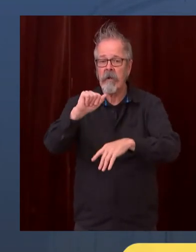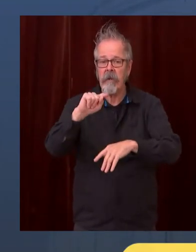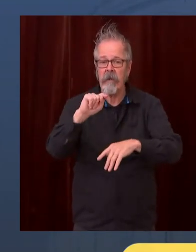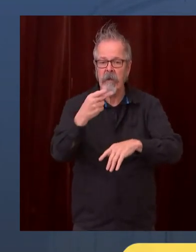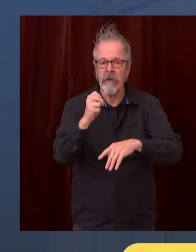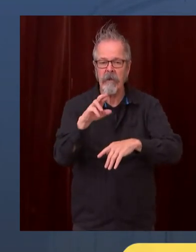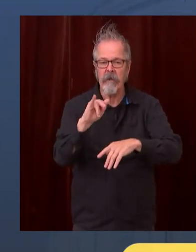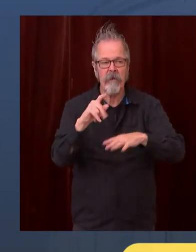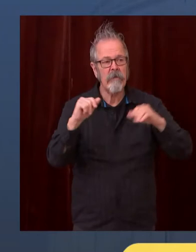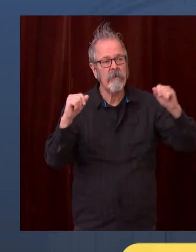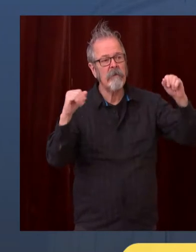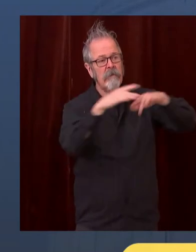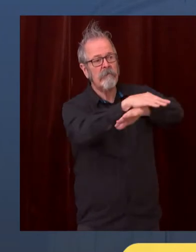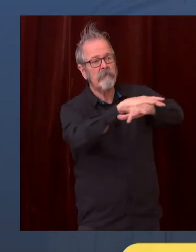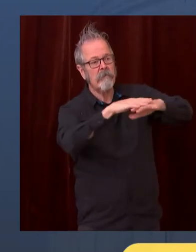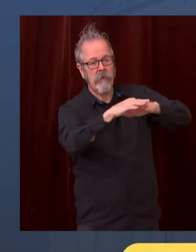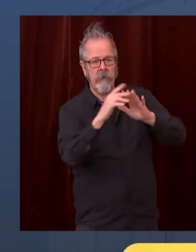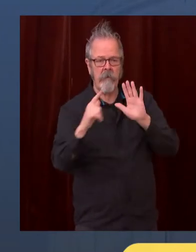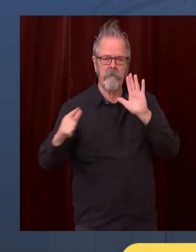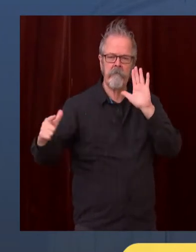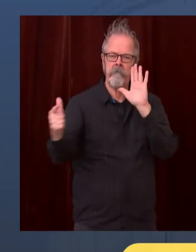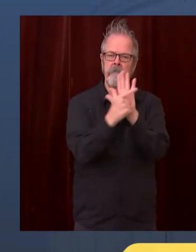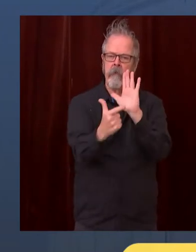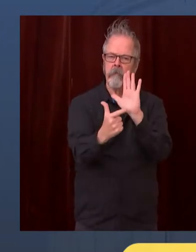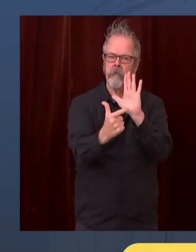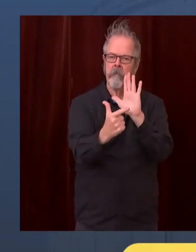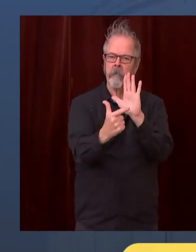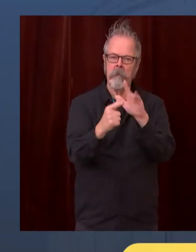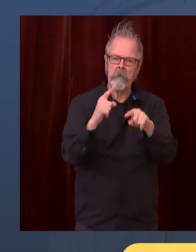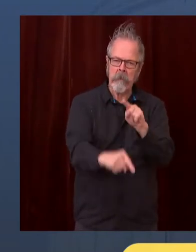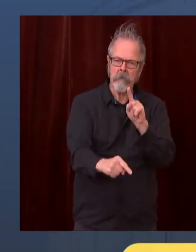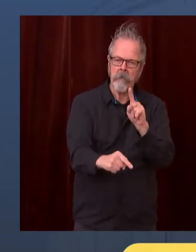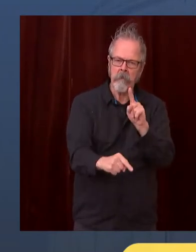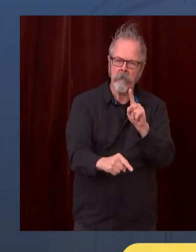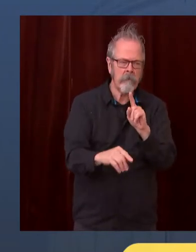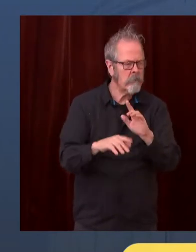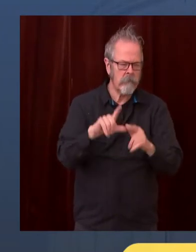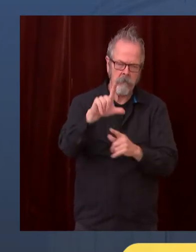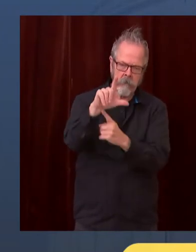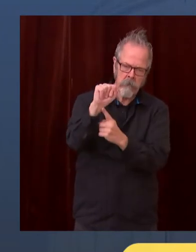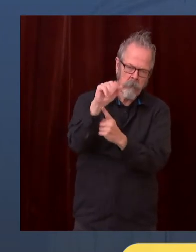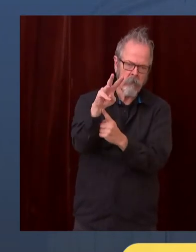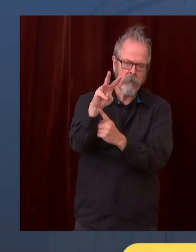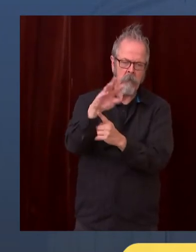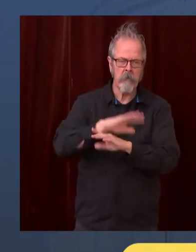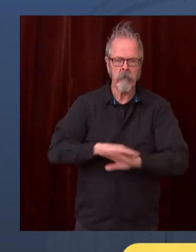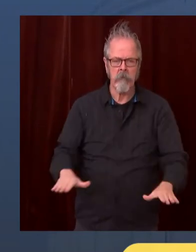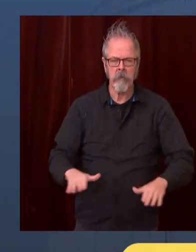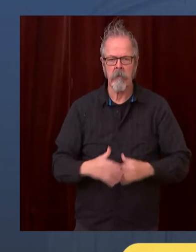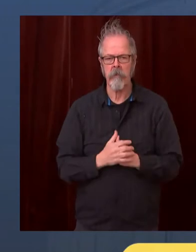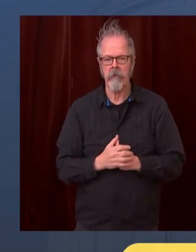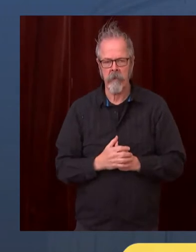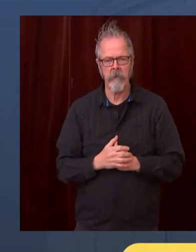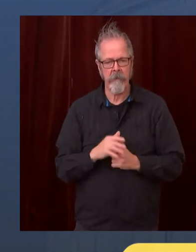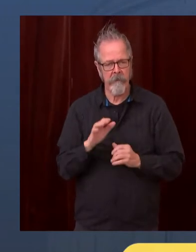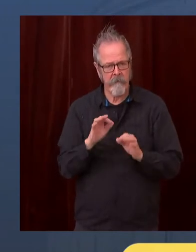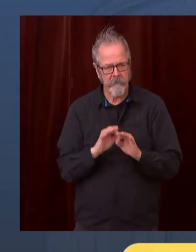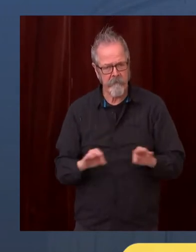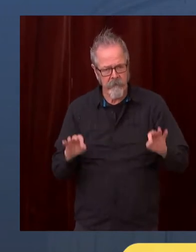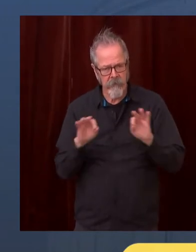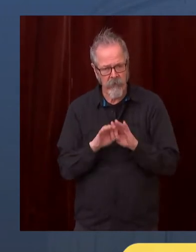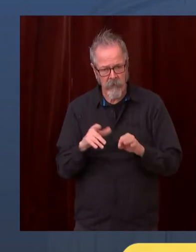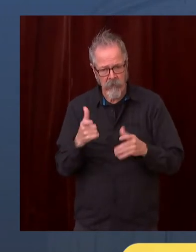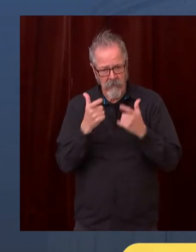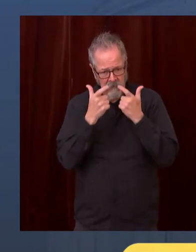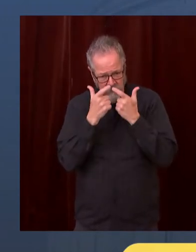deal is that the science suggests very strongly that the majority of the new transmissions are taking place in our